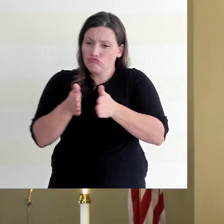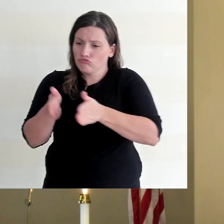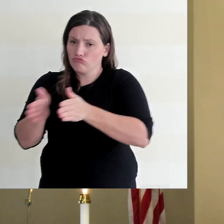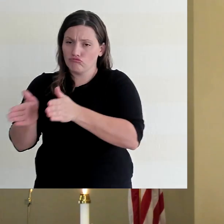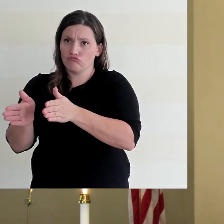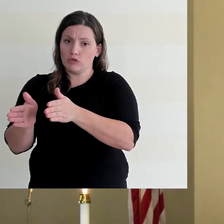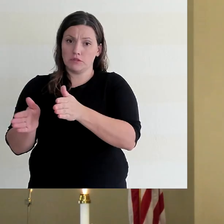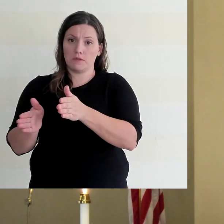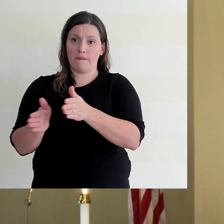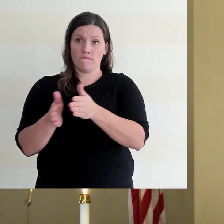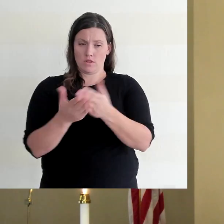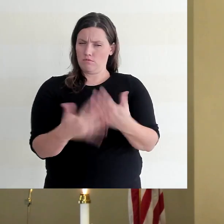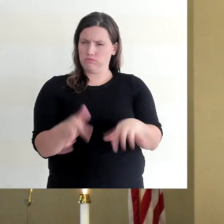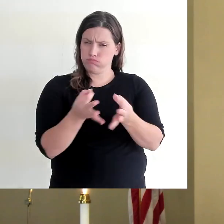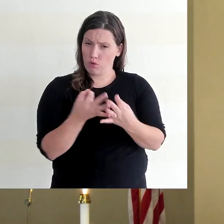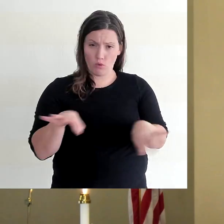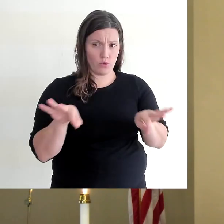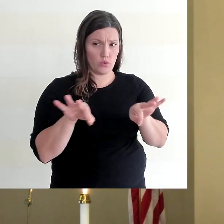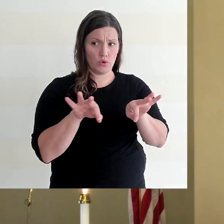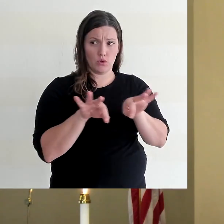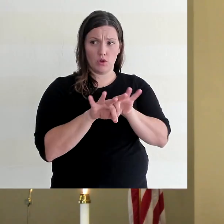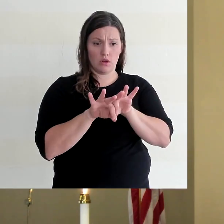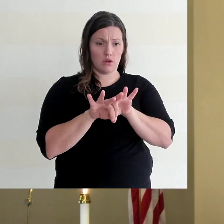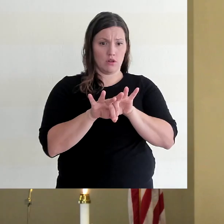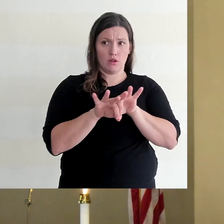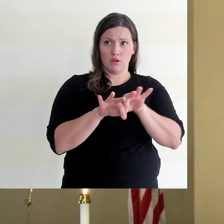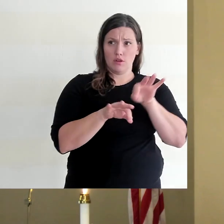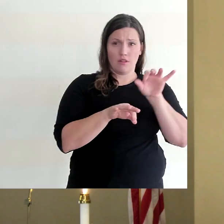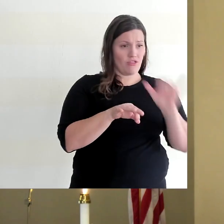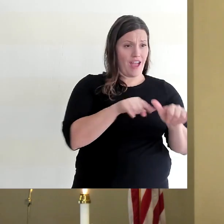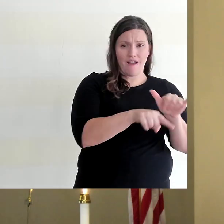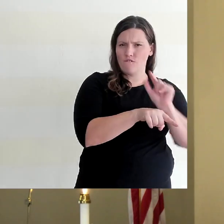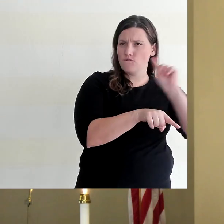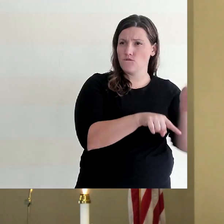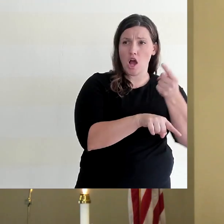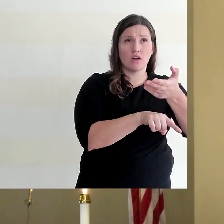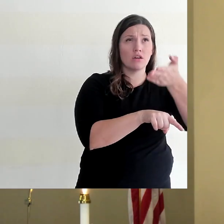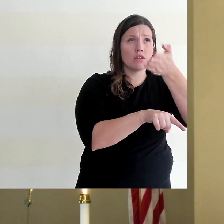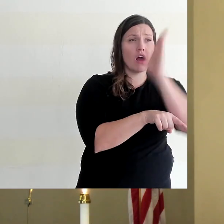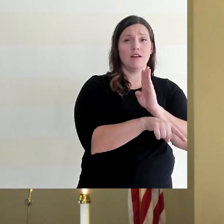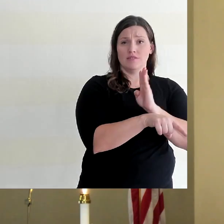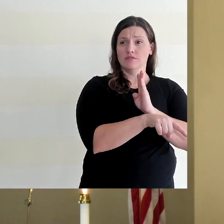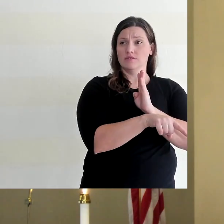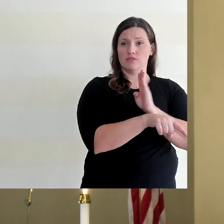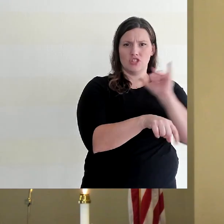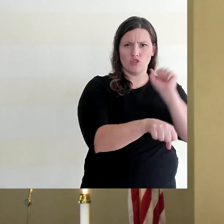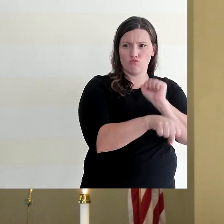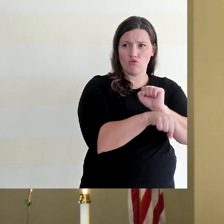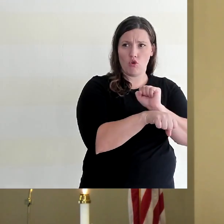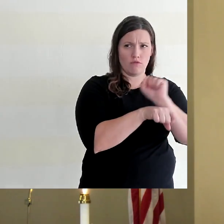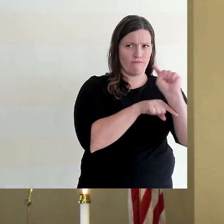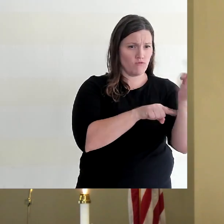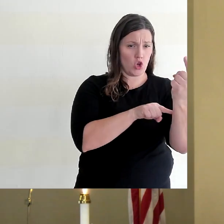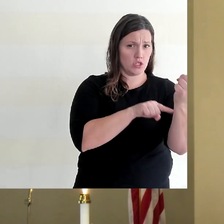God acts first, God his son Jesus Christ to save us, to rescue